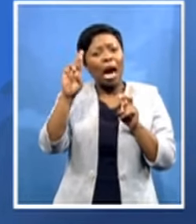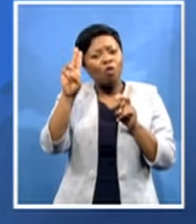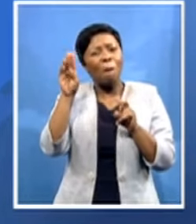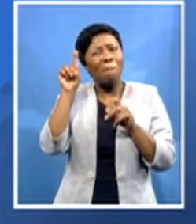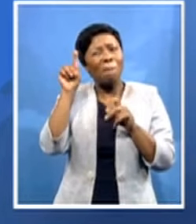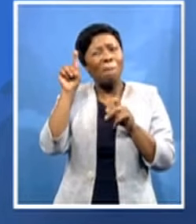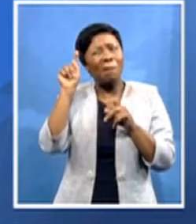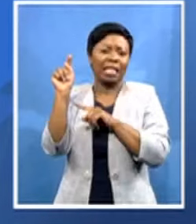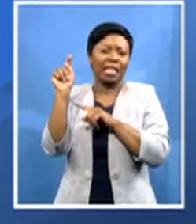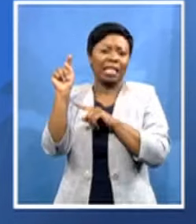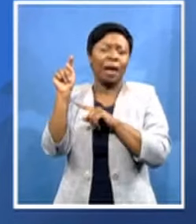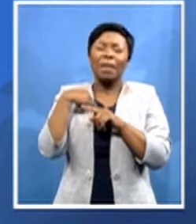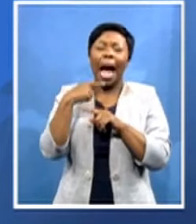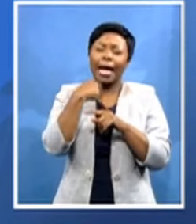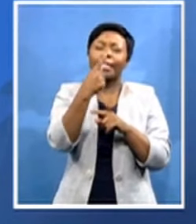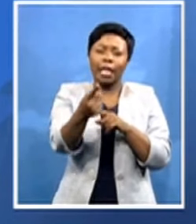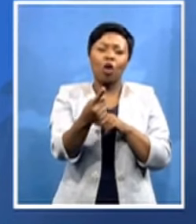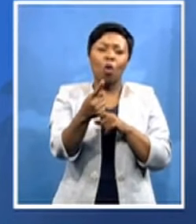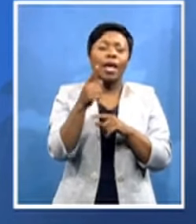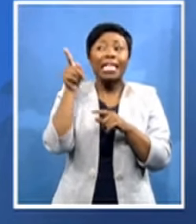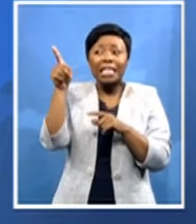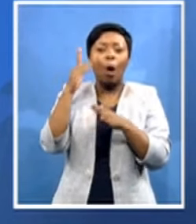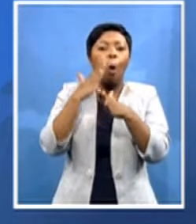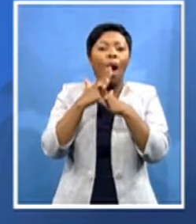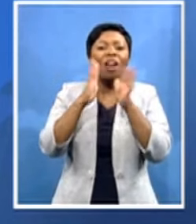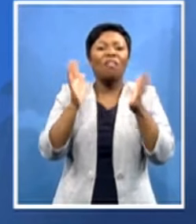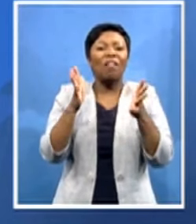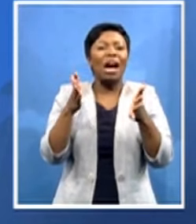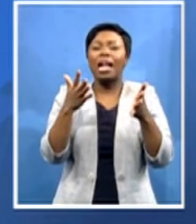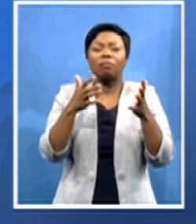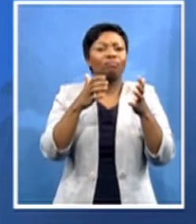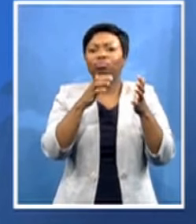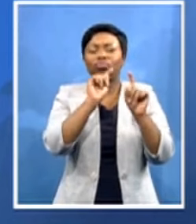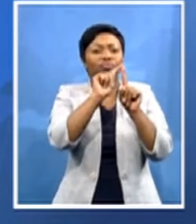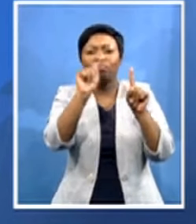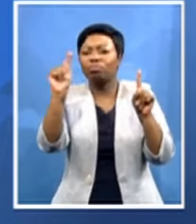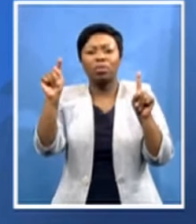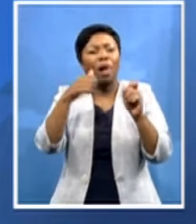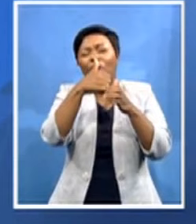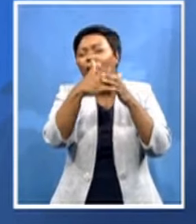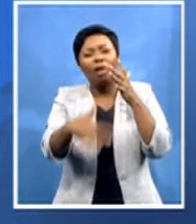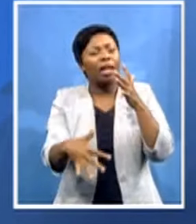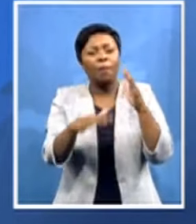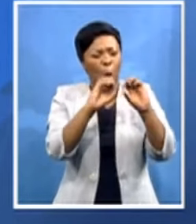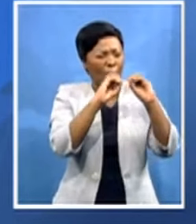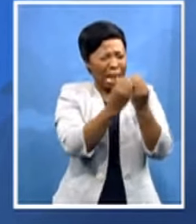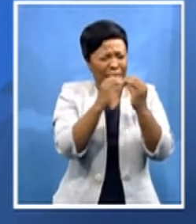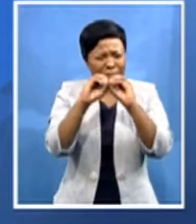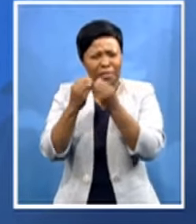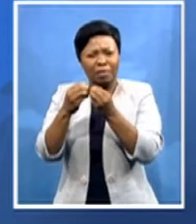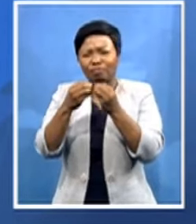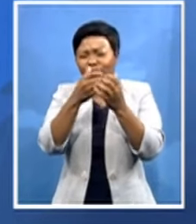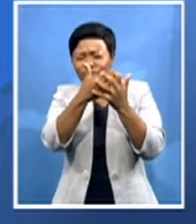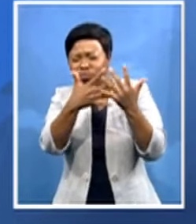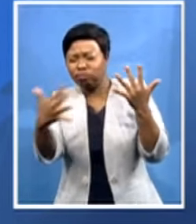uh a lot for a lot of uh organizations uh the world bank to